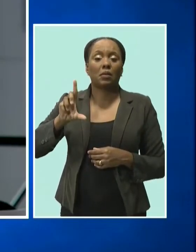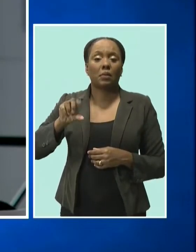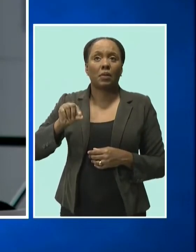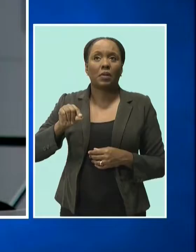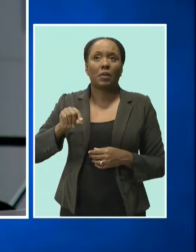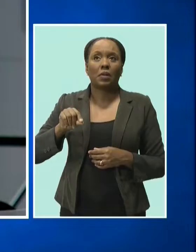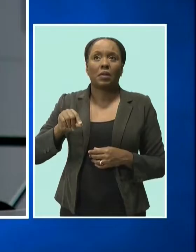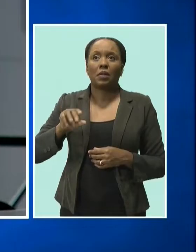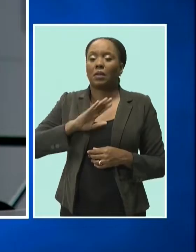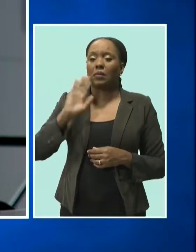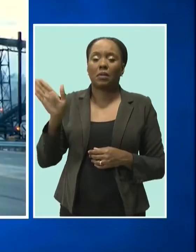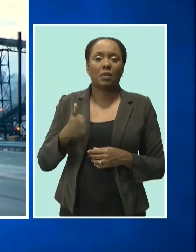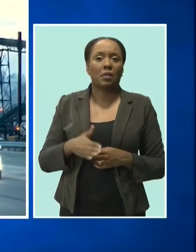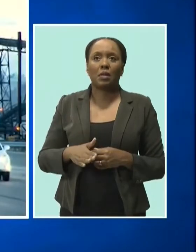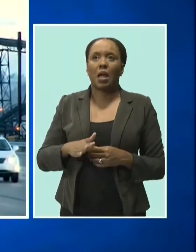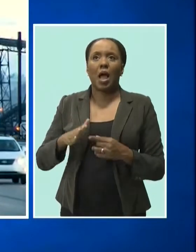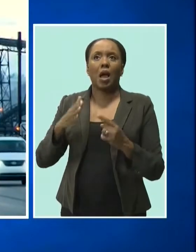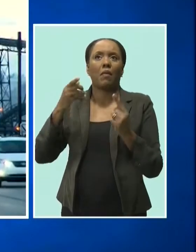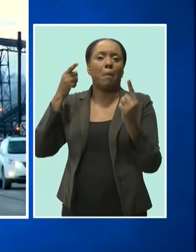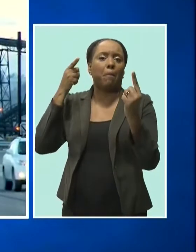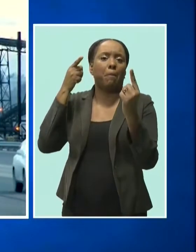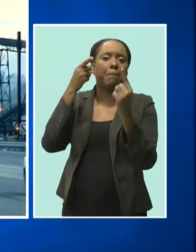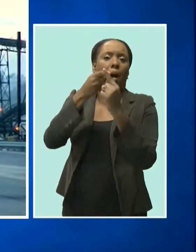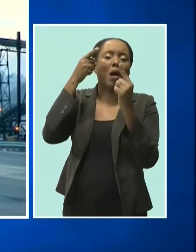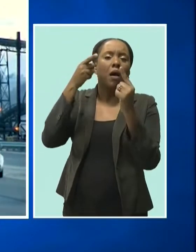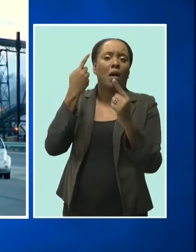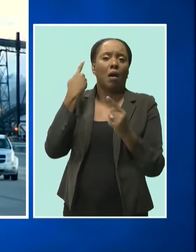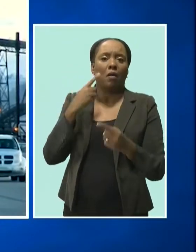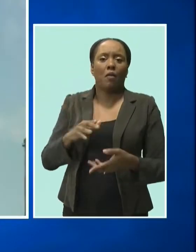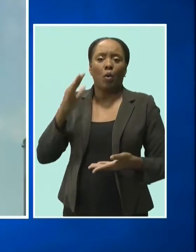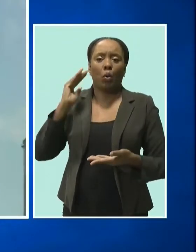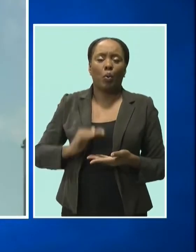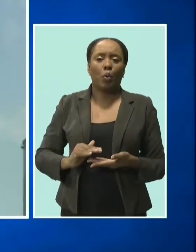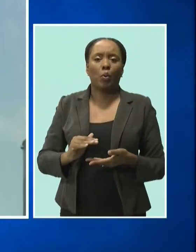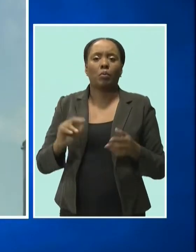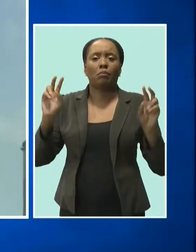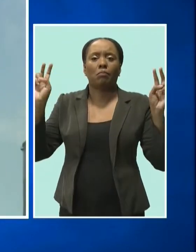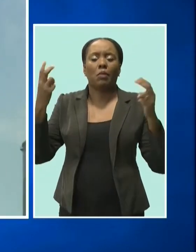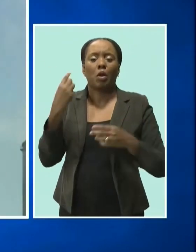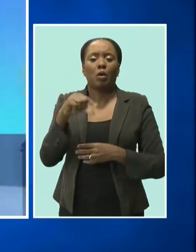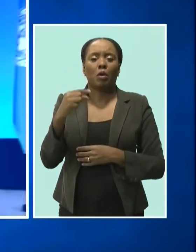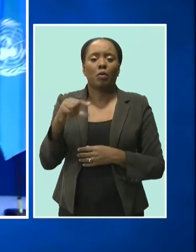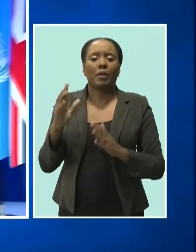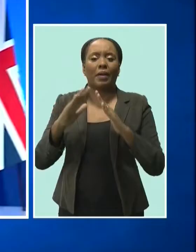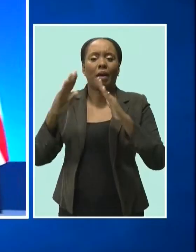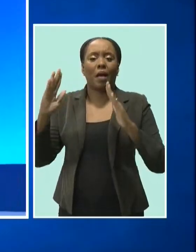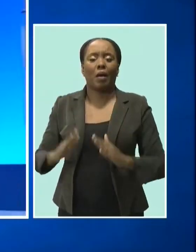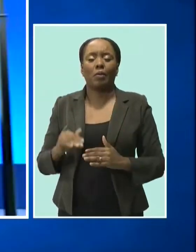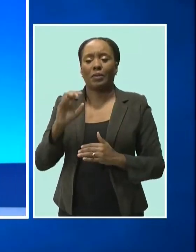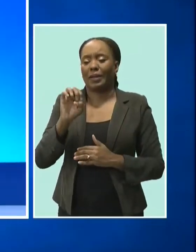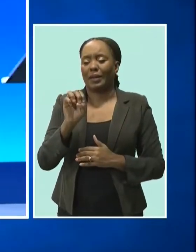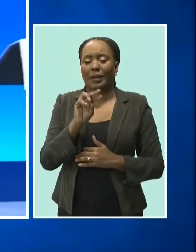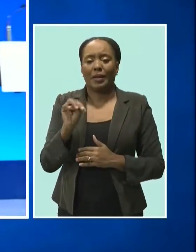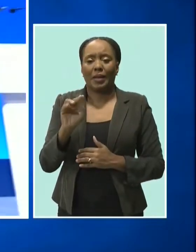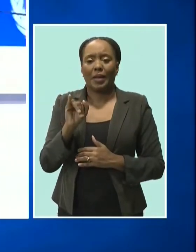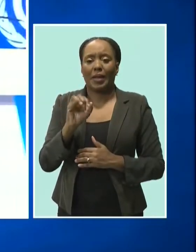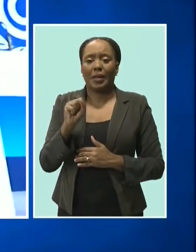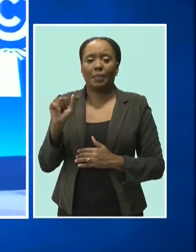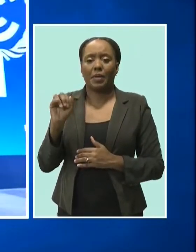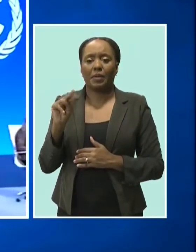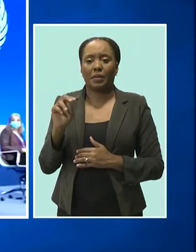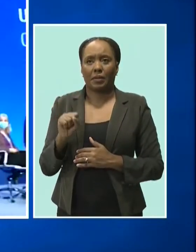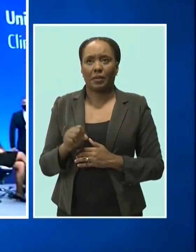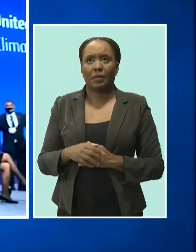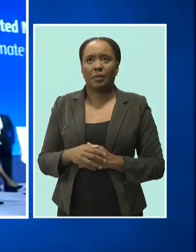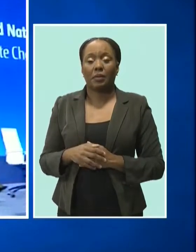never met their targets to cut greenhouse emissions under the 2015 Paris Agreement. President Joe Biden vowing the U.S.